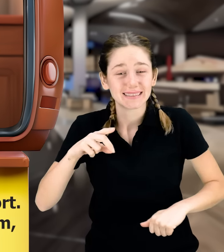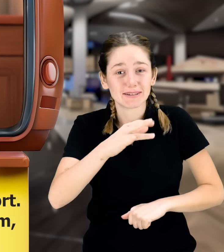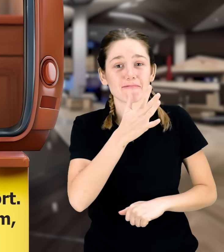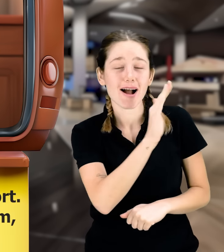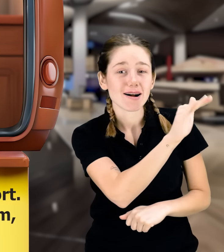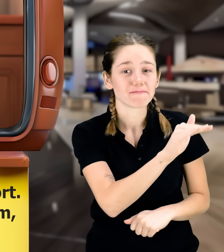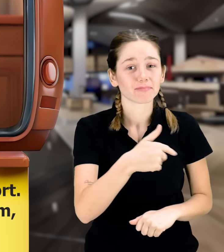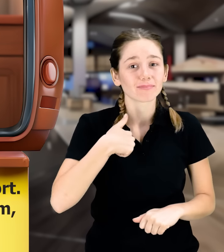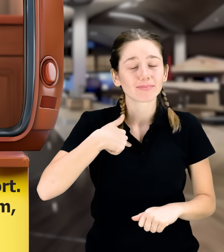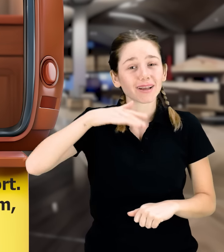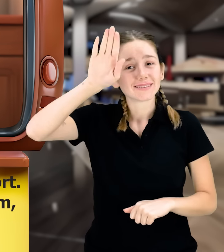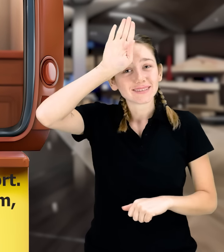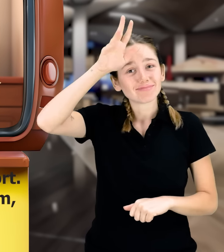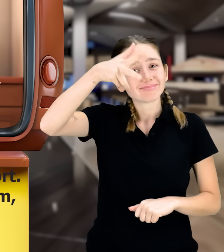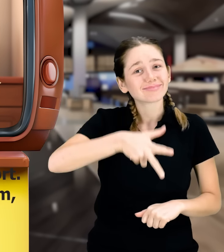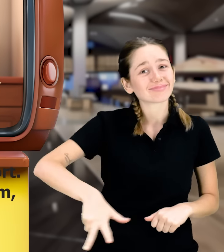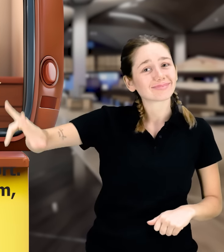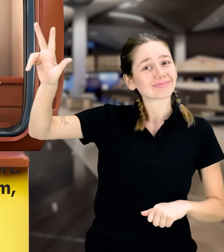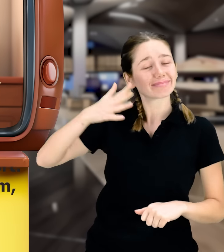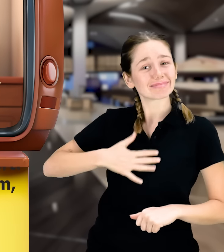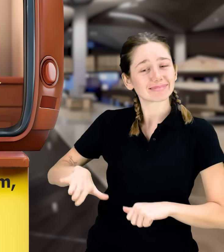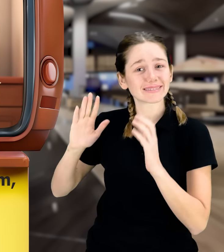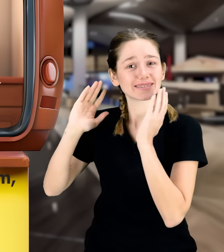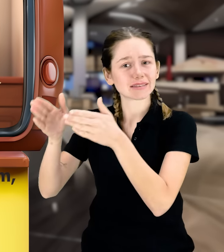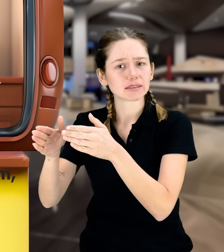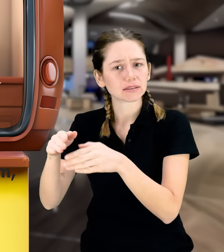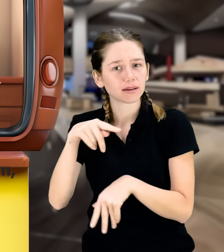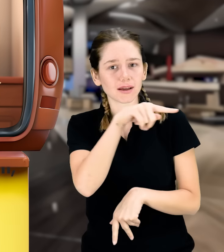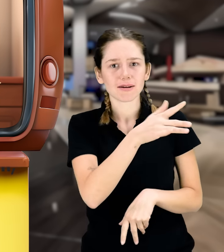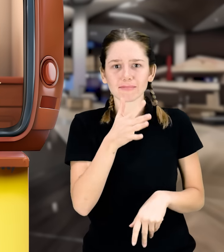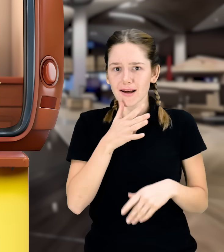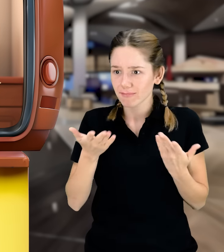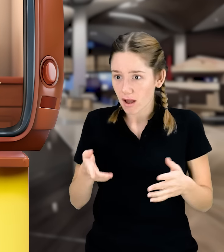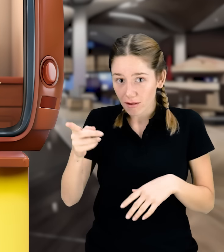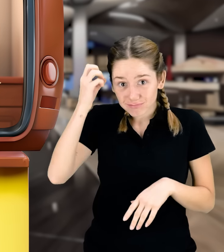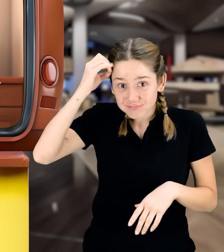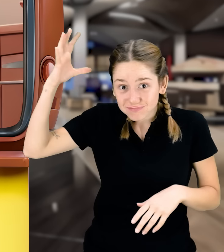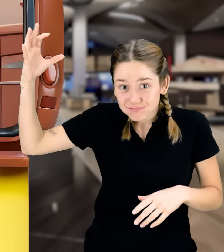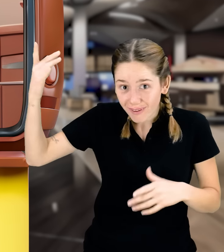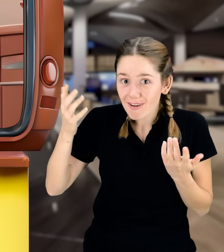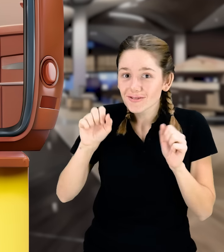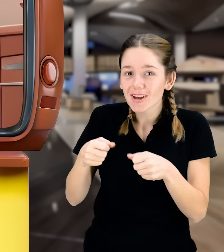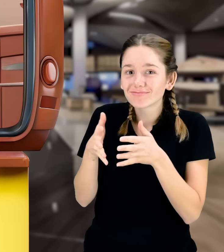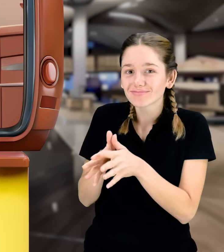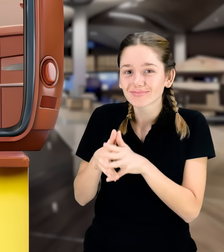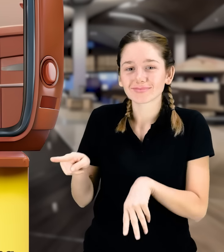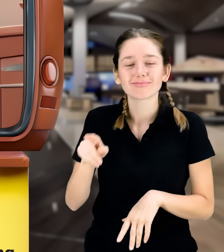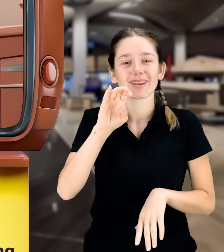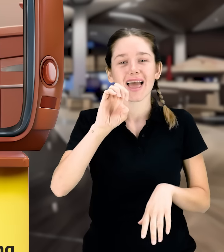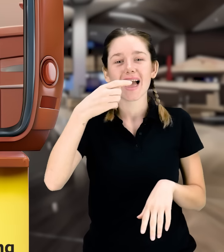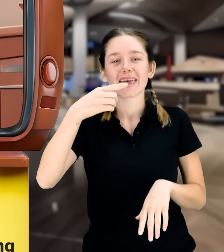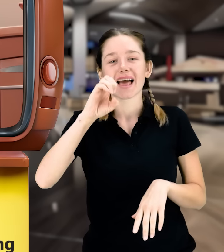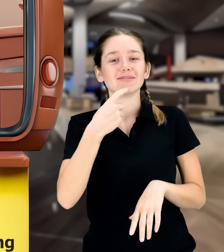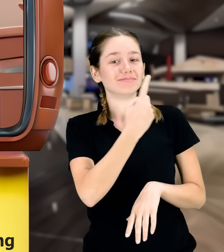Istanbul Airport. His mother, curious about his dream, asked him to share it. Ege